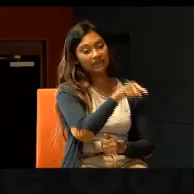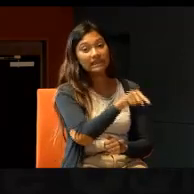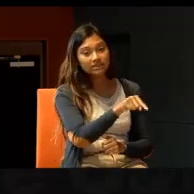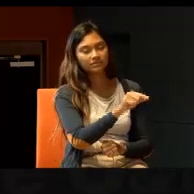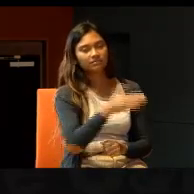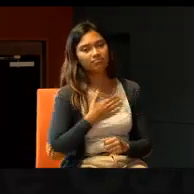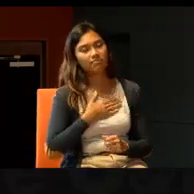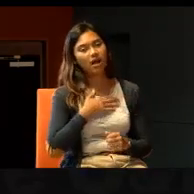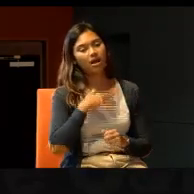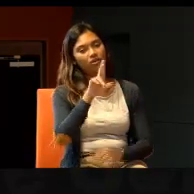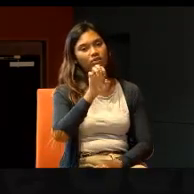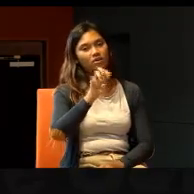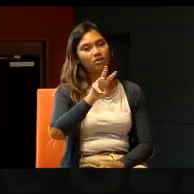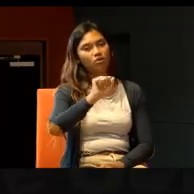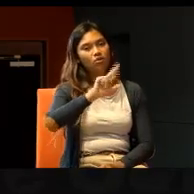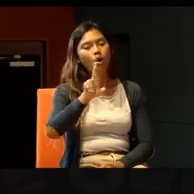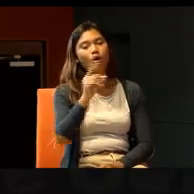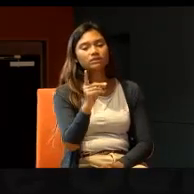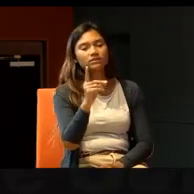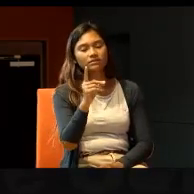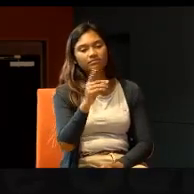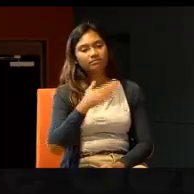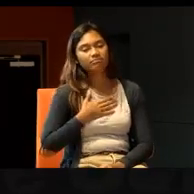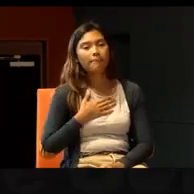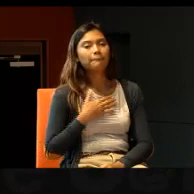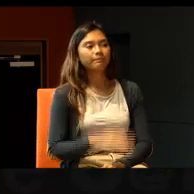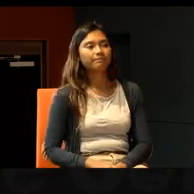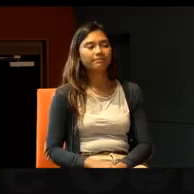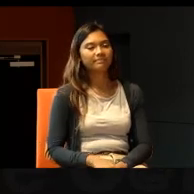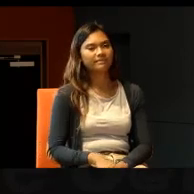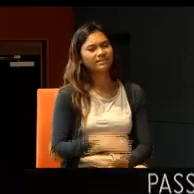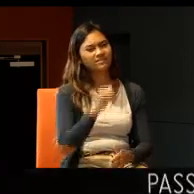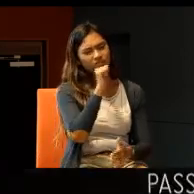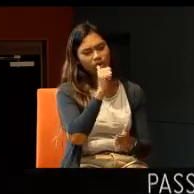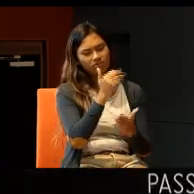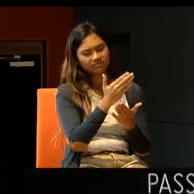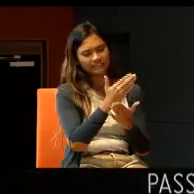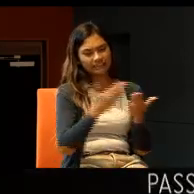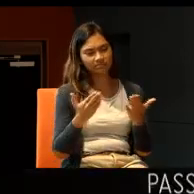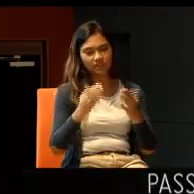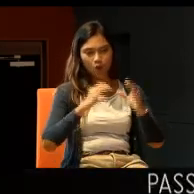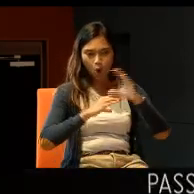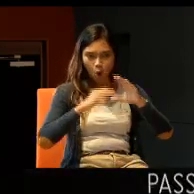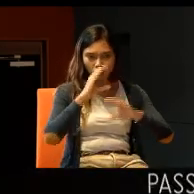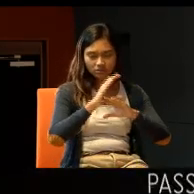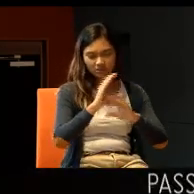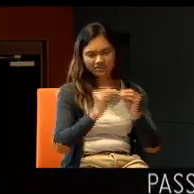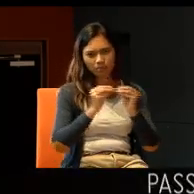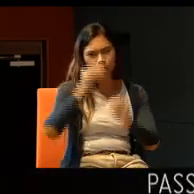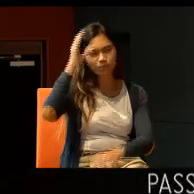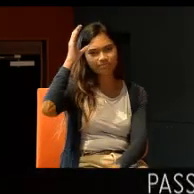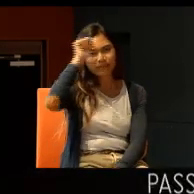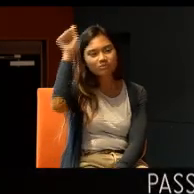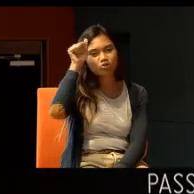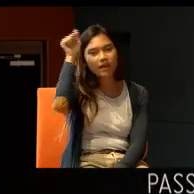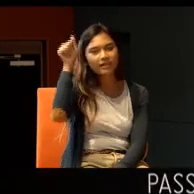reward. It's not, it's not something, concrete, more abstract, but, for me, I consider